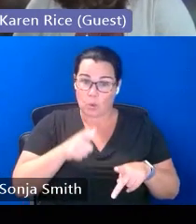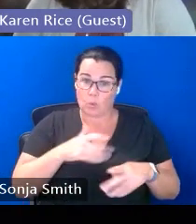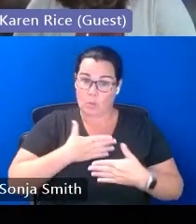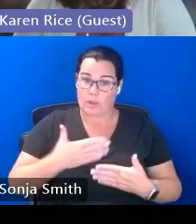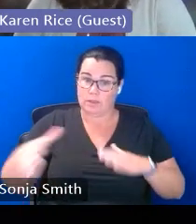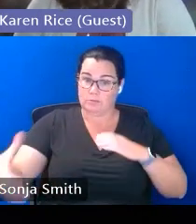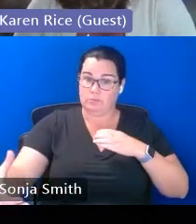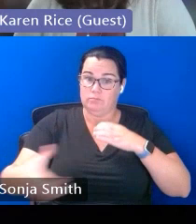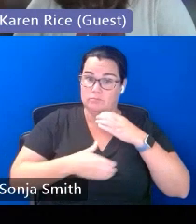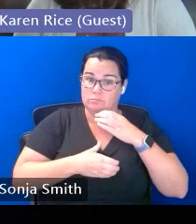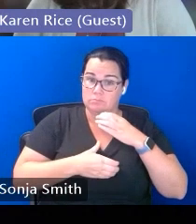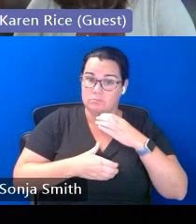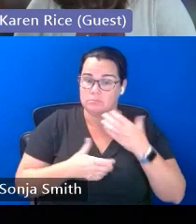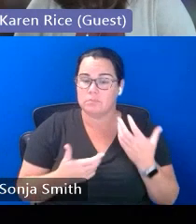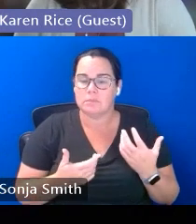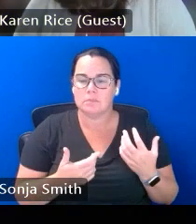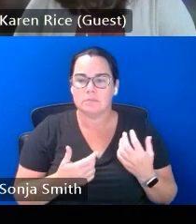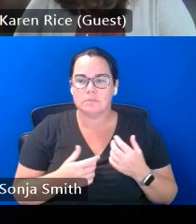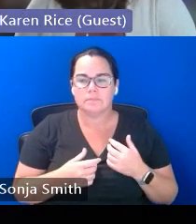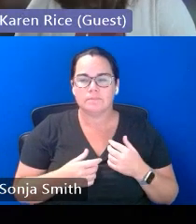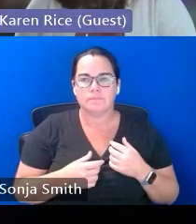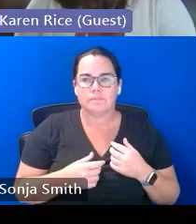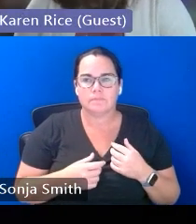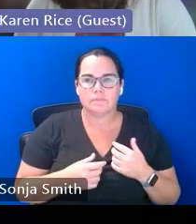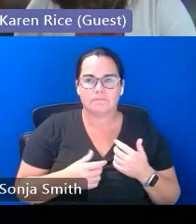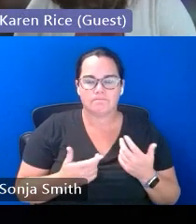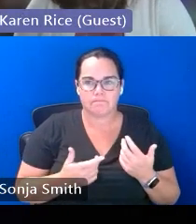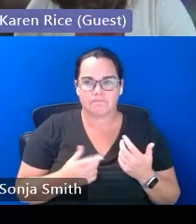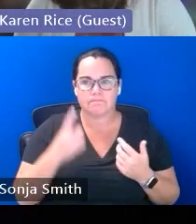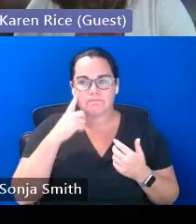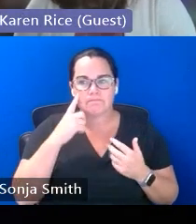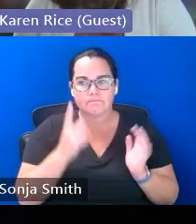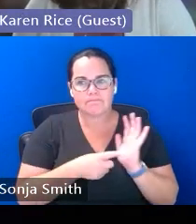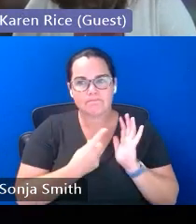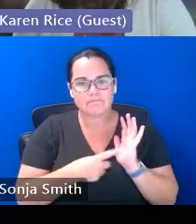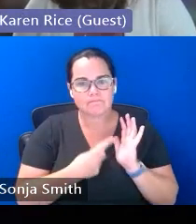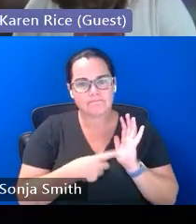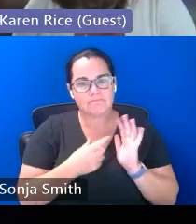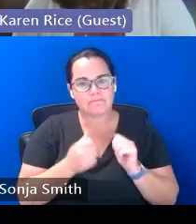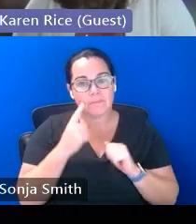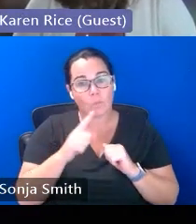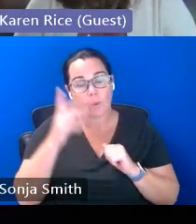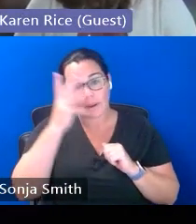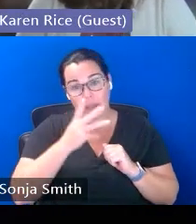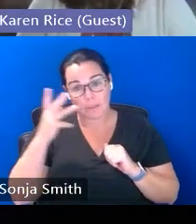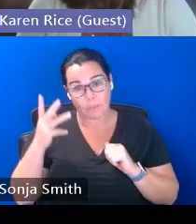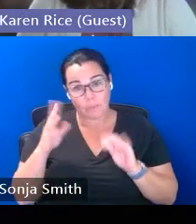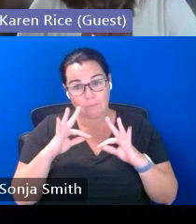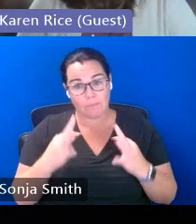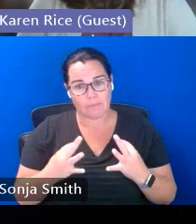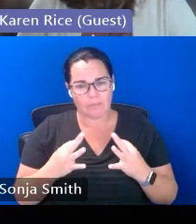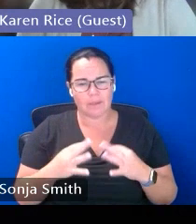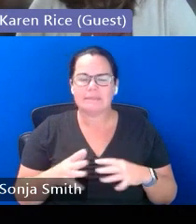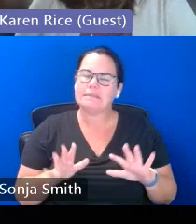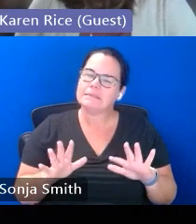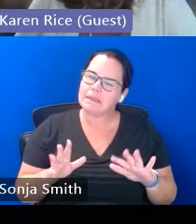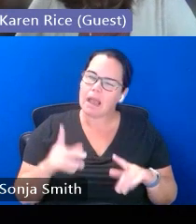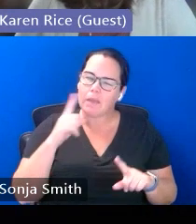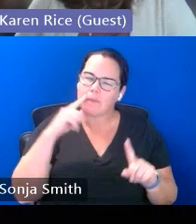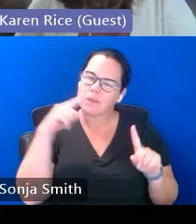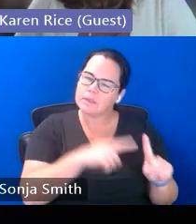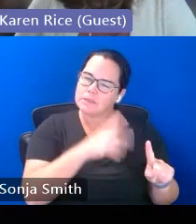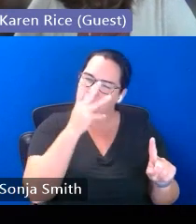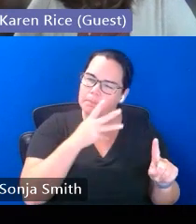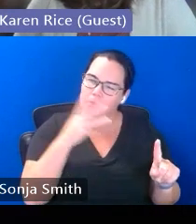and i think sometimes with our immigrant families um and i will say i think this is specific to immigrant families